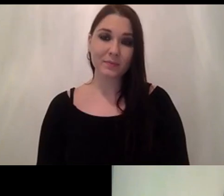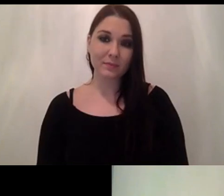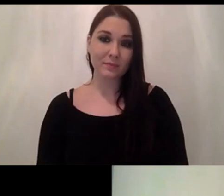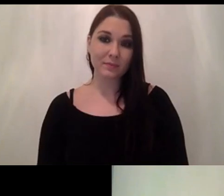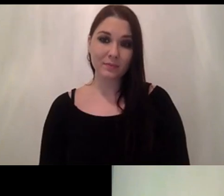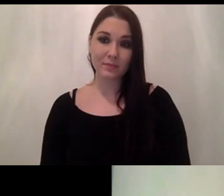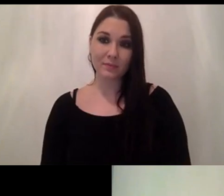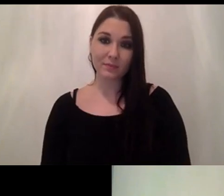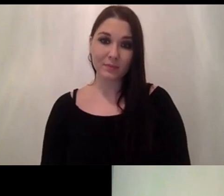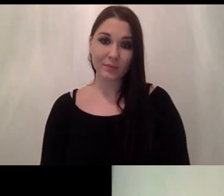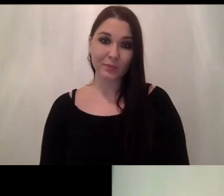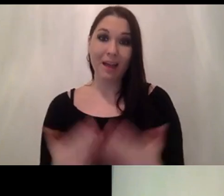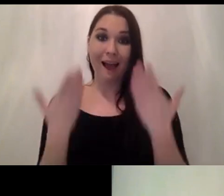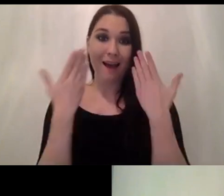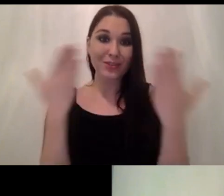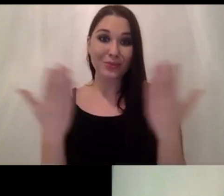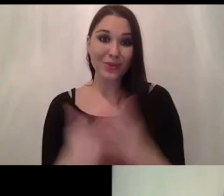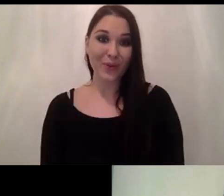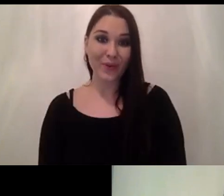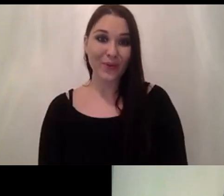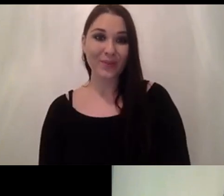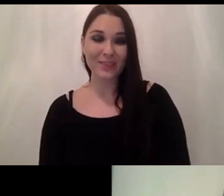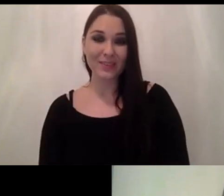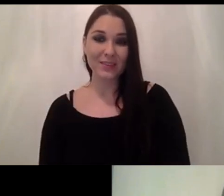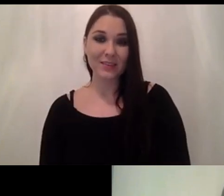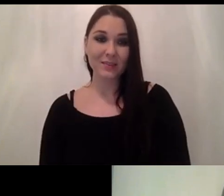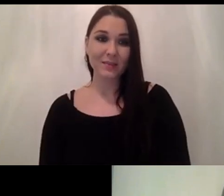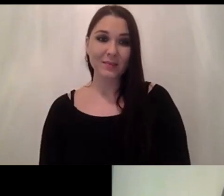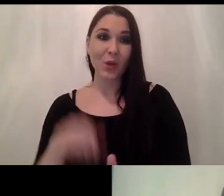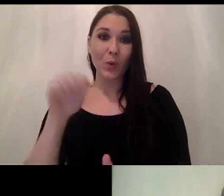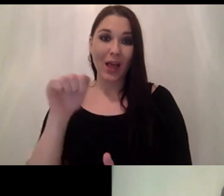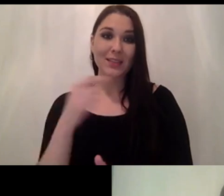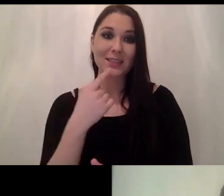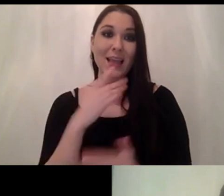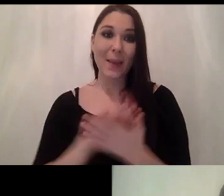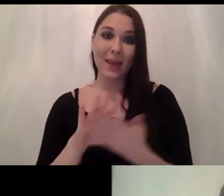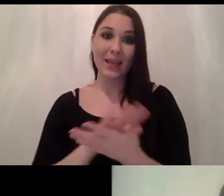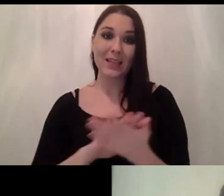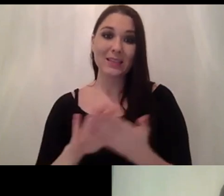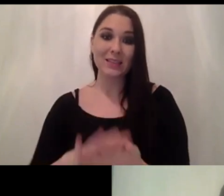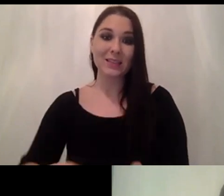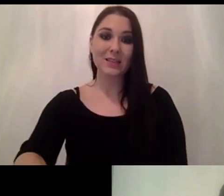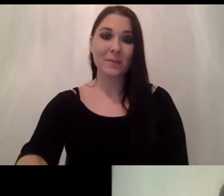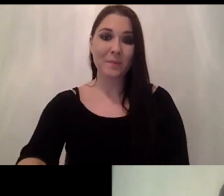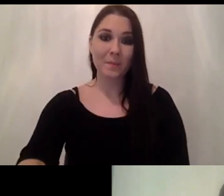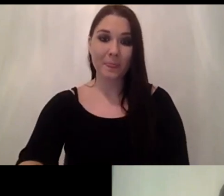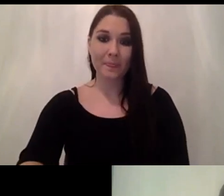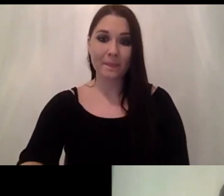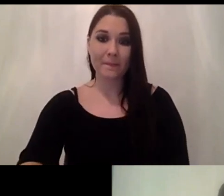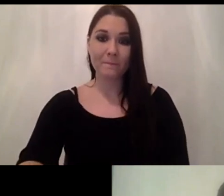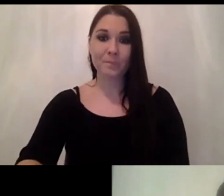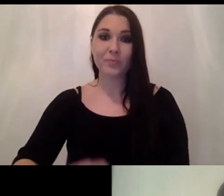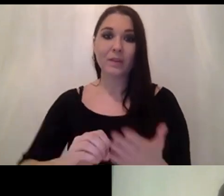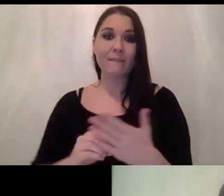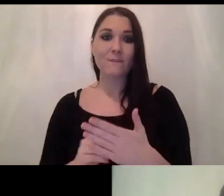okay i don't know actually if if maybe you have uh oh yes he does he means he means uh fresh production environment so